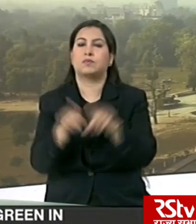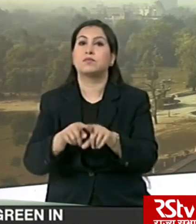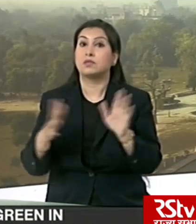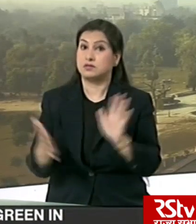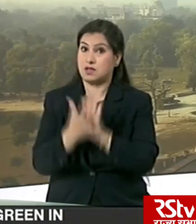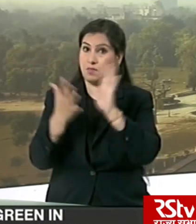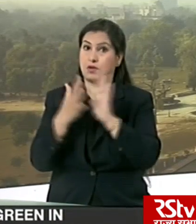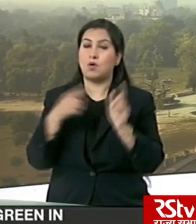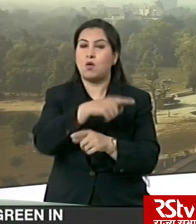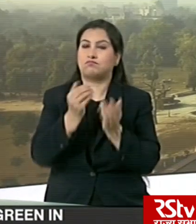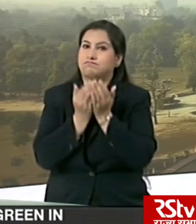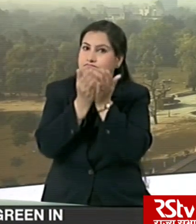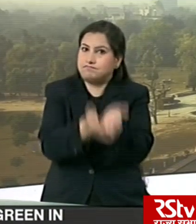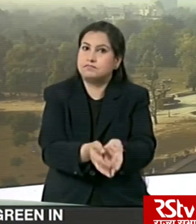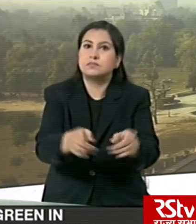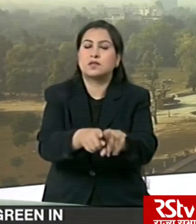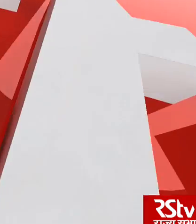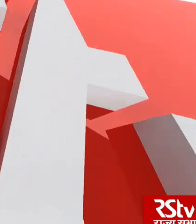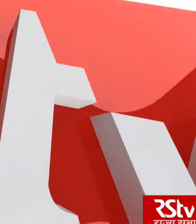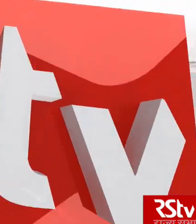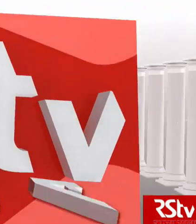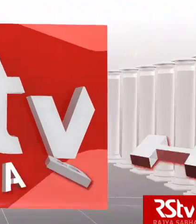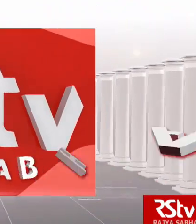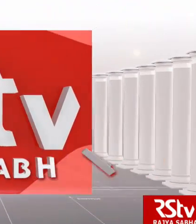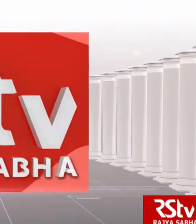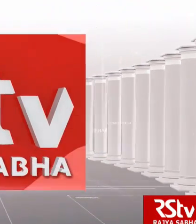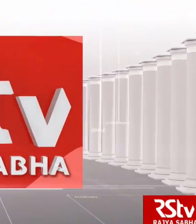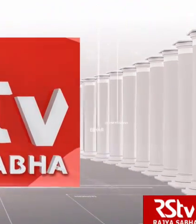paying tribute to the armed forces all over the world. of-founder. To Thank you.